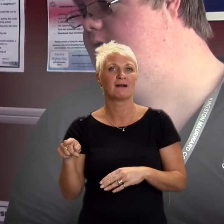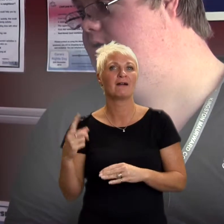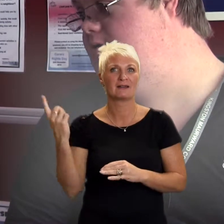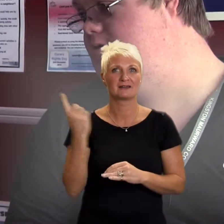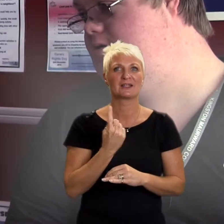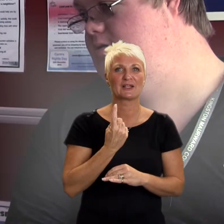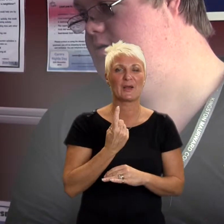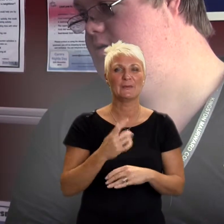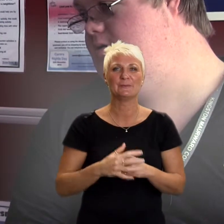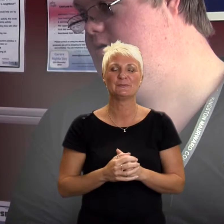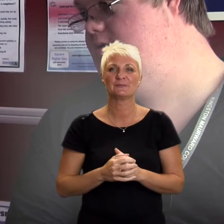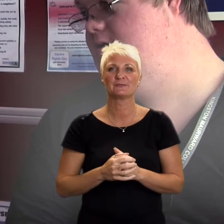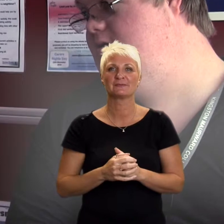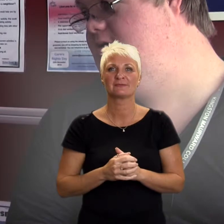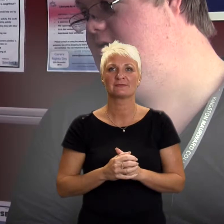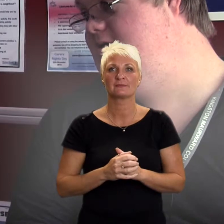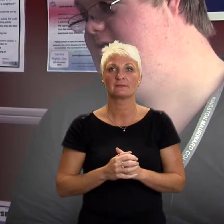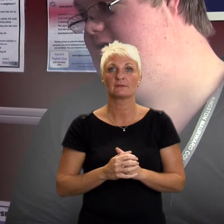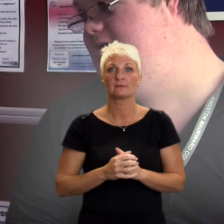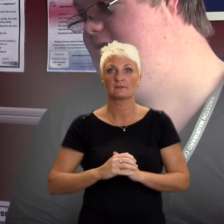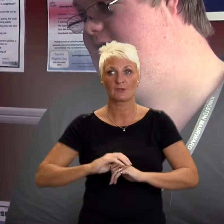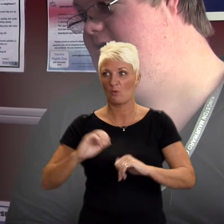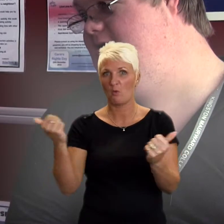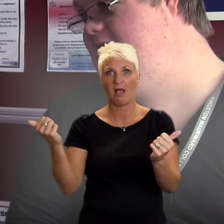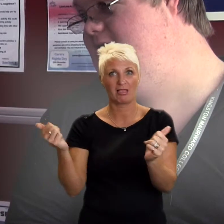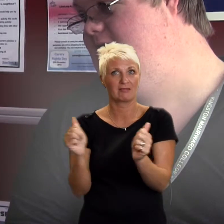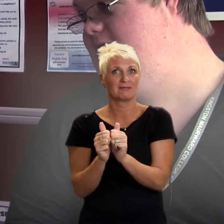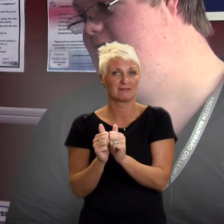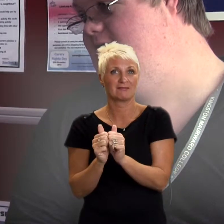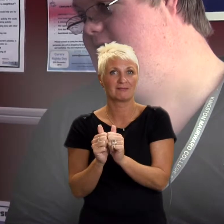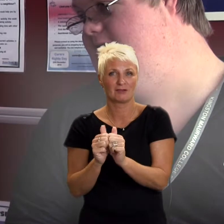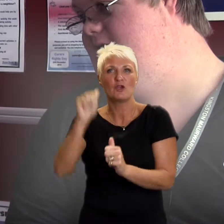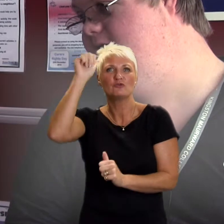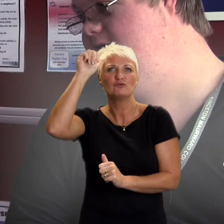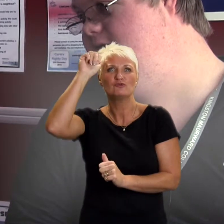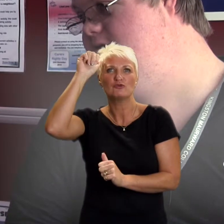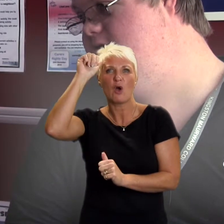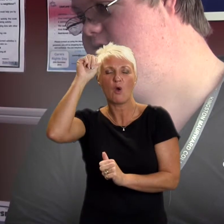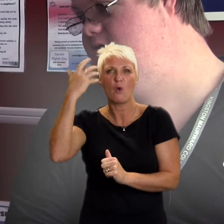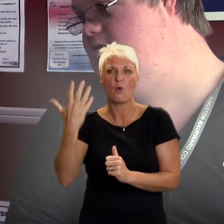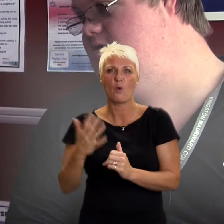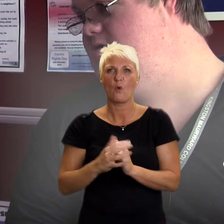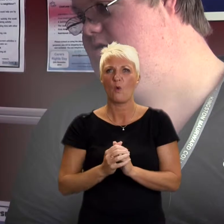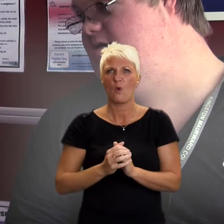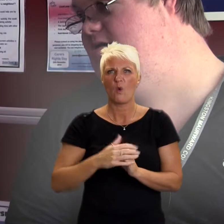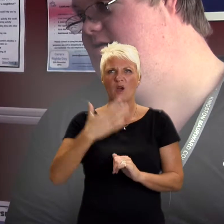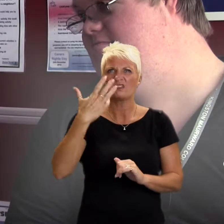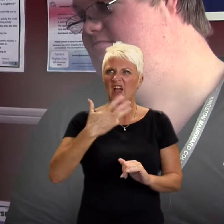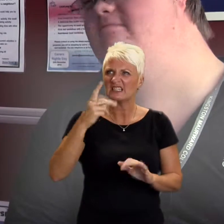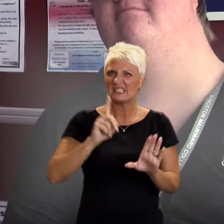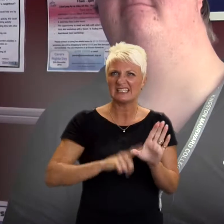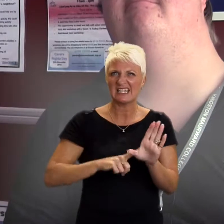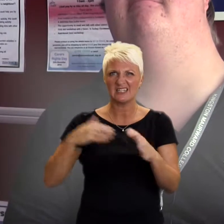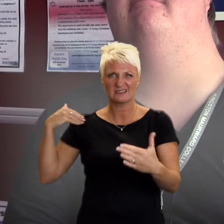we get along with each other now because we know each other for 19 years